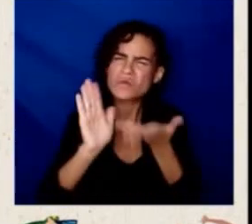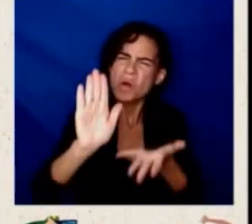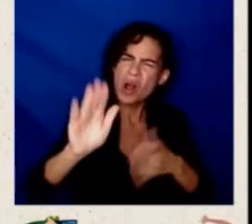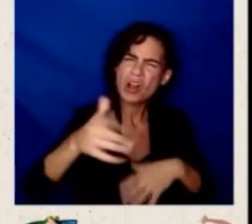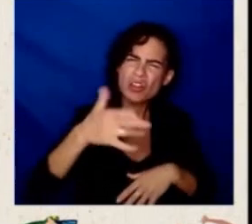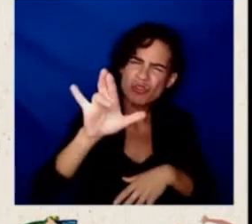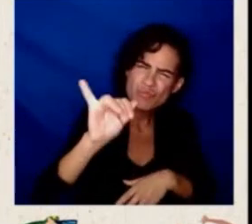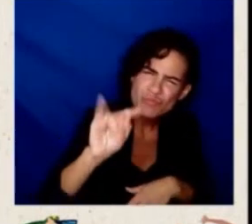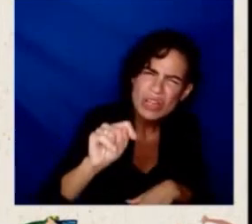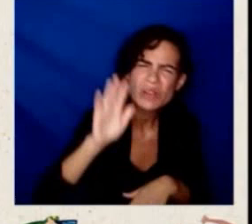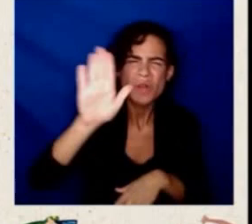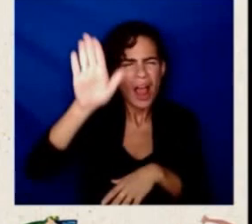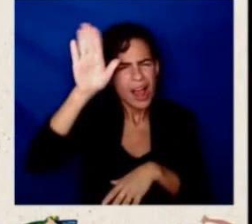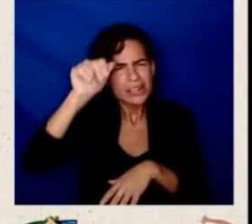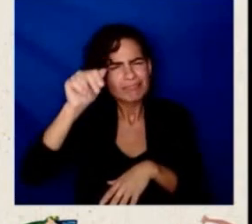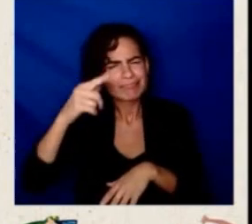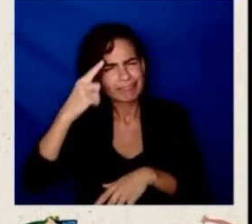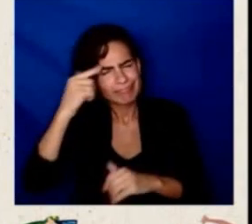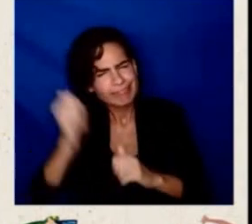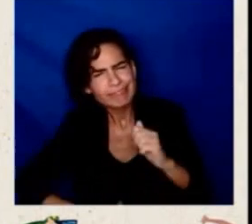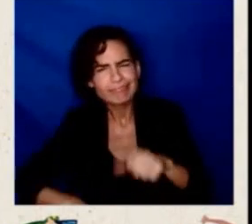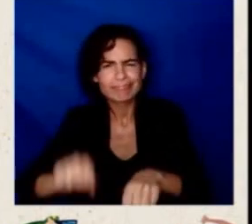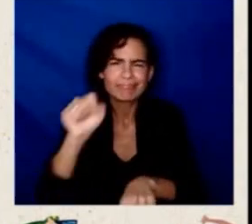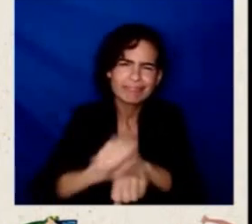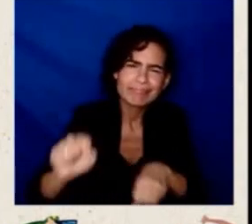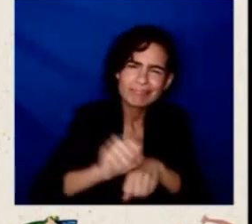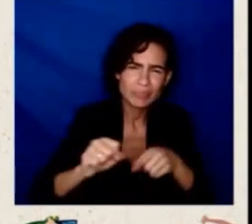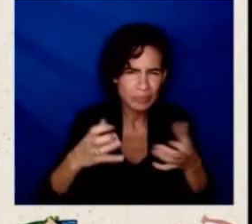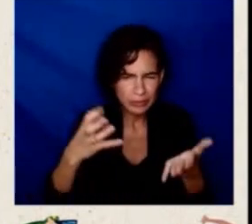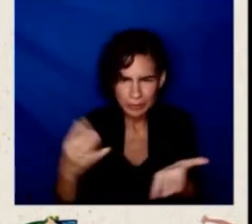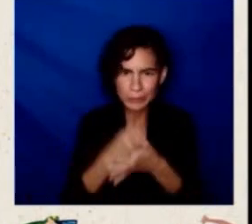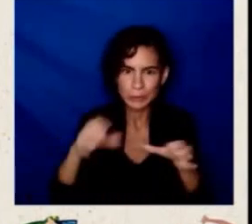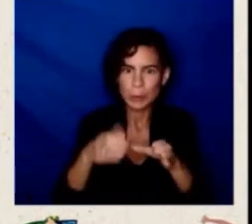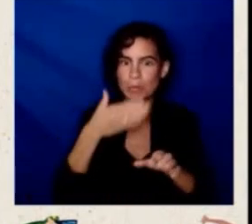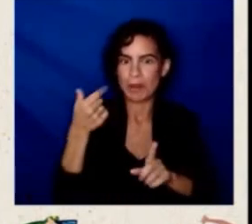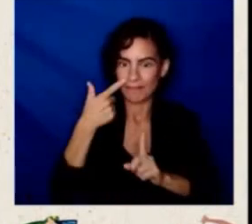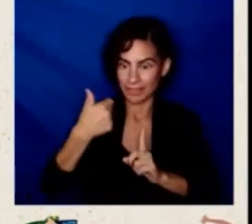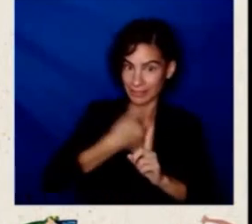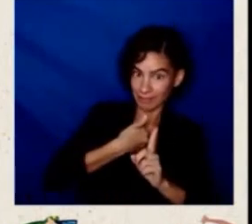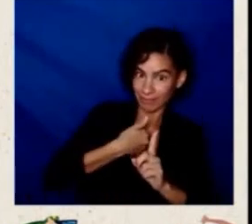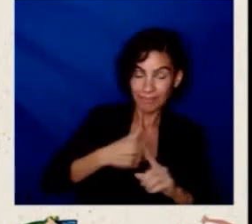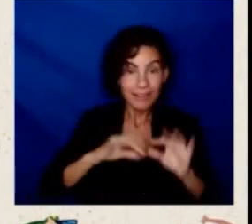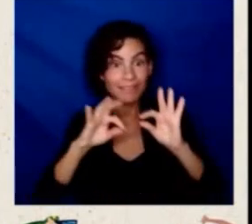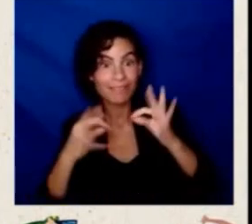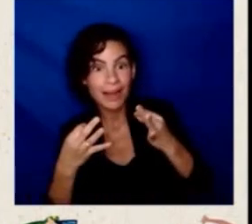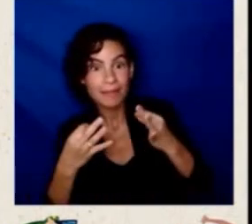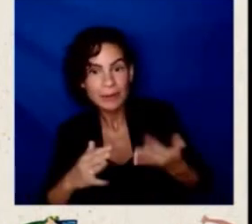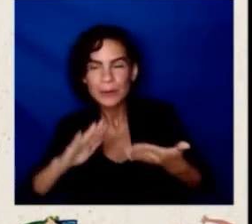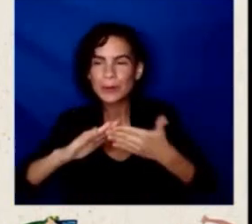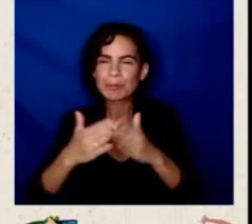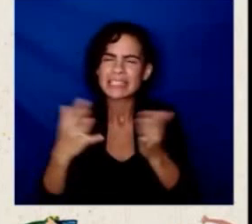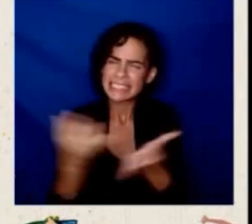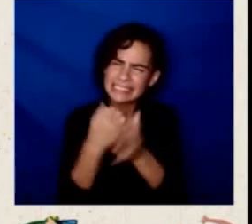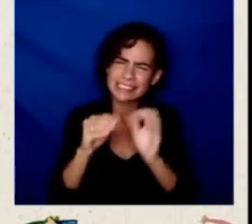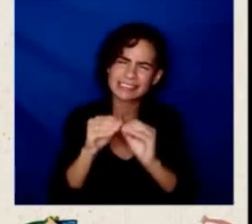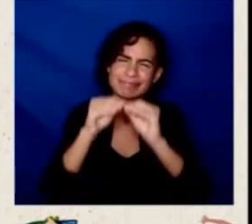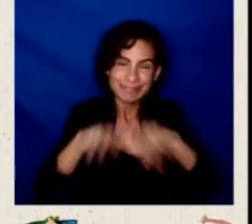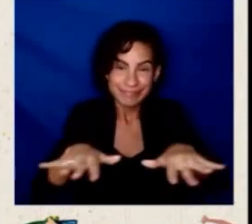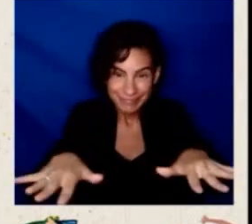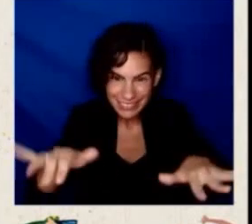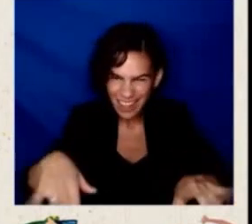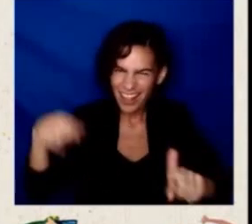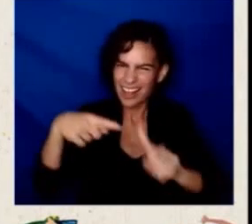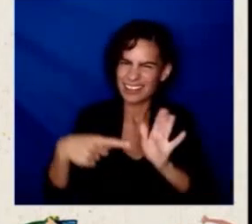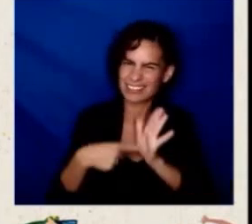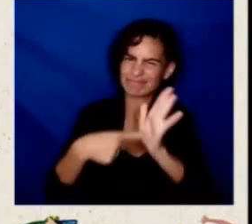try to do better for ourselves and our families and our communities is what really carries our impact on the American dream and America